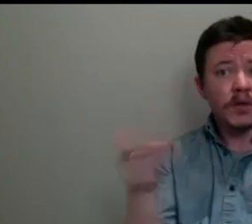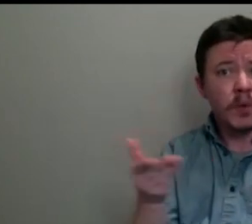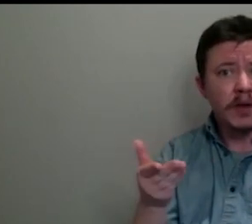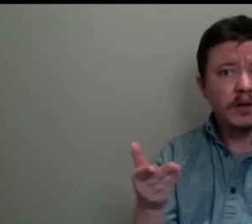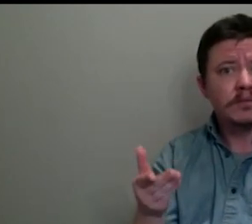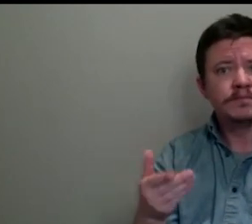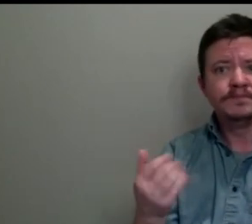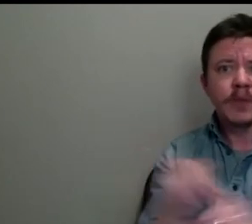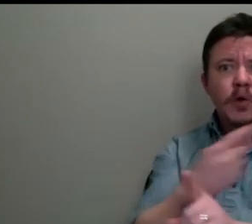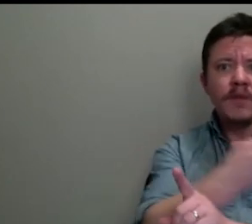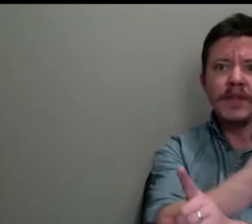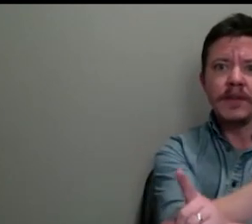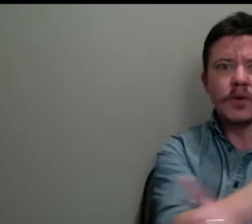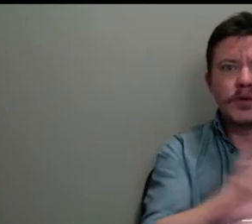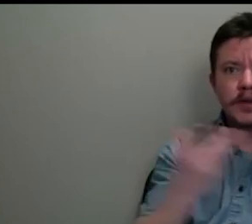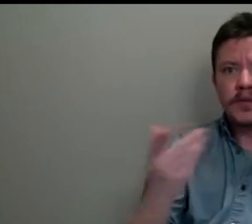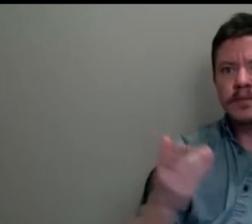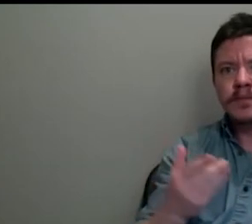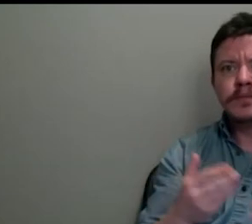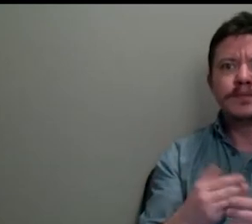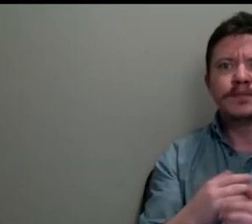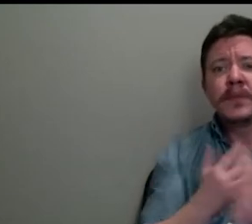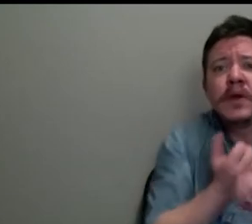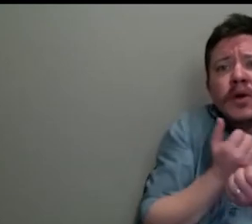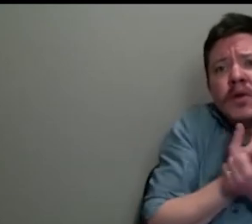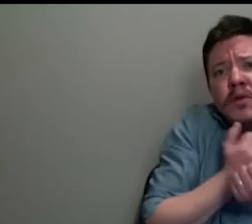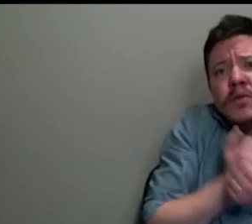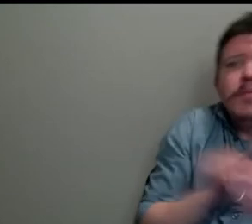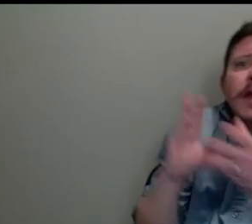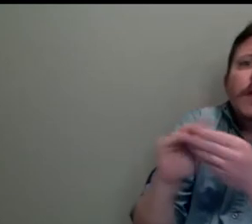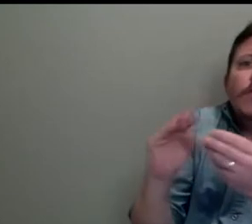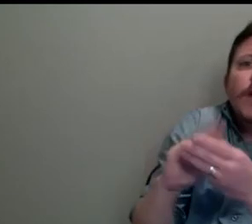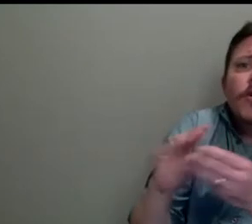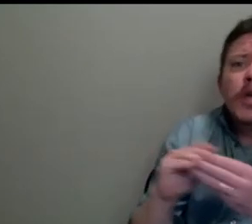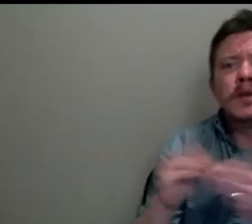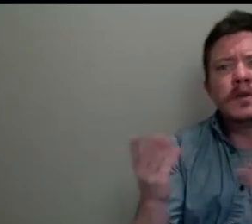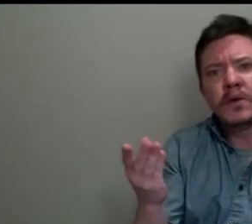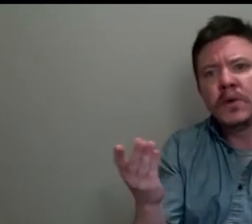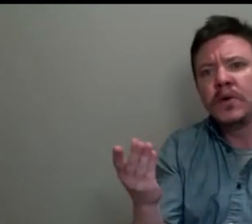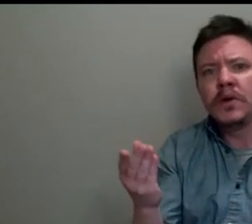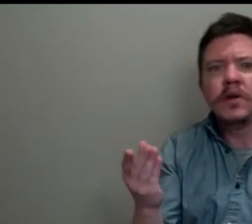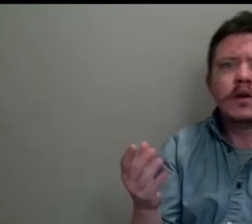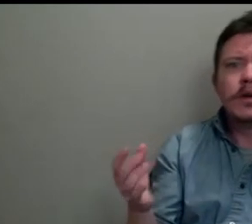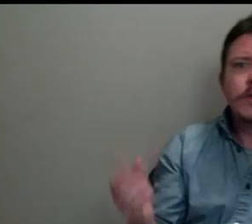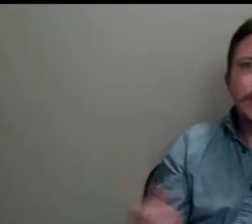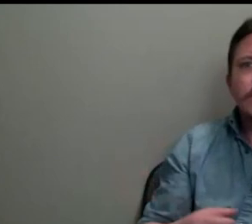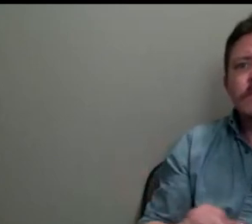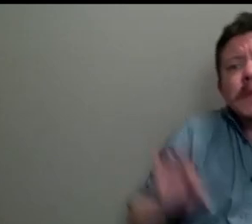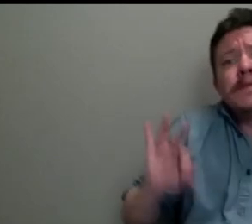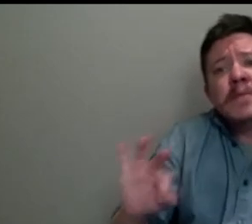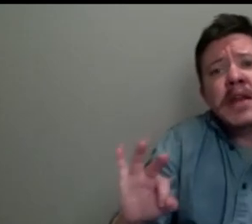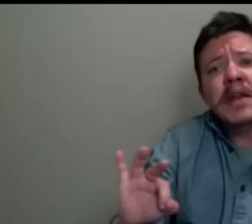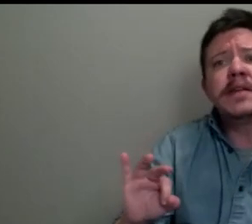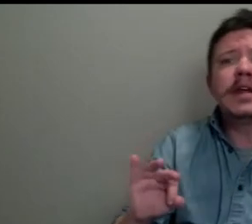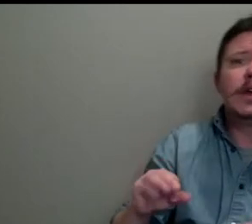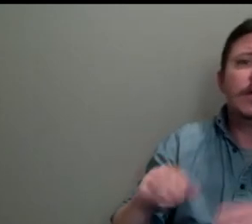of romantic kind of reveries about, you know, femininity and the interior and